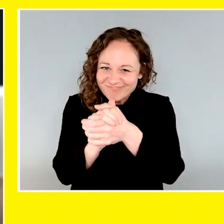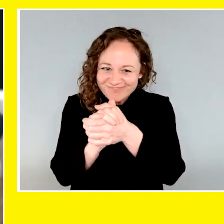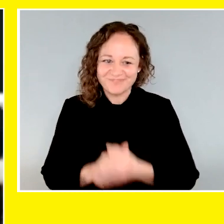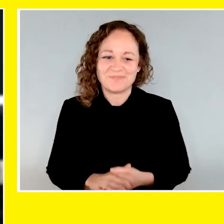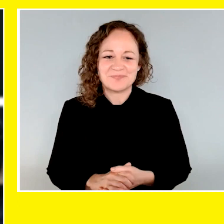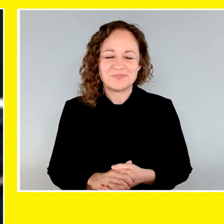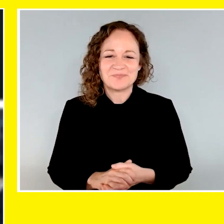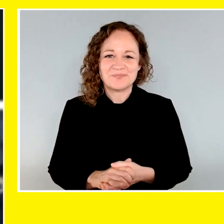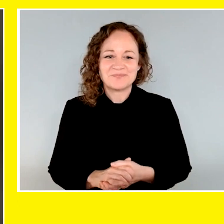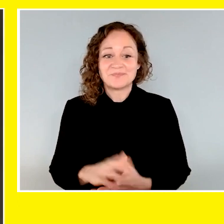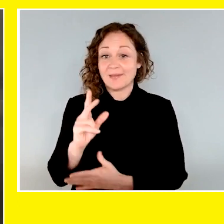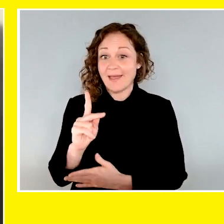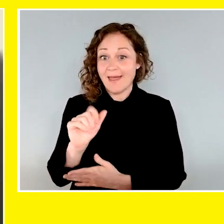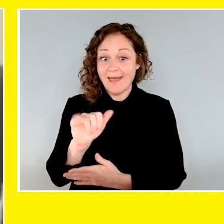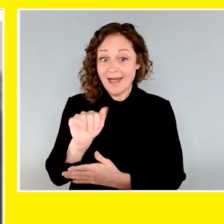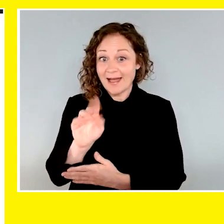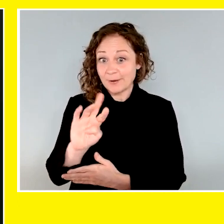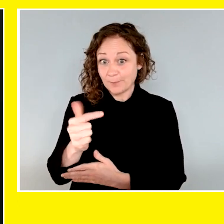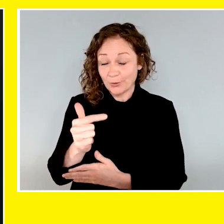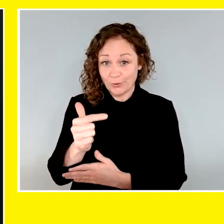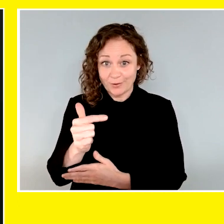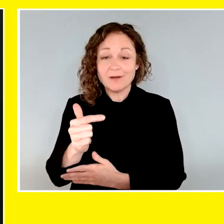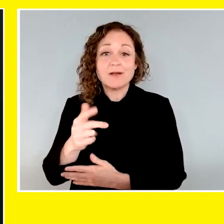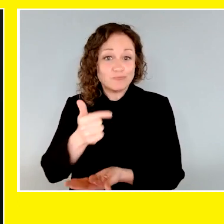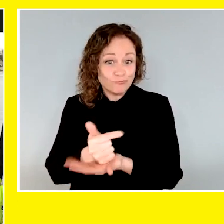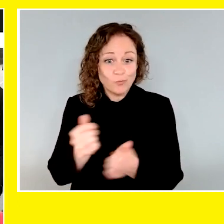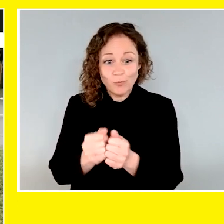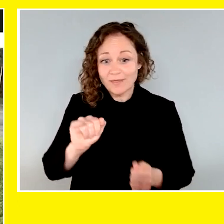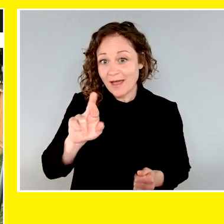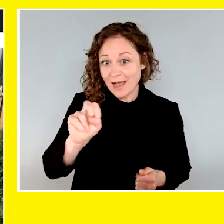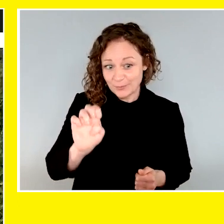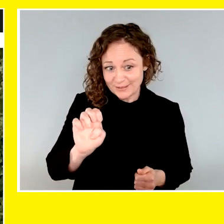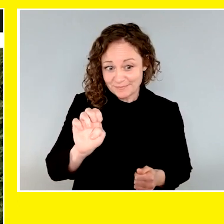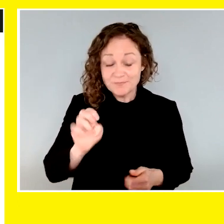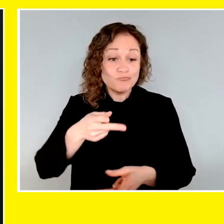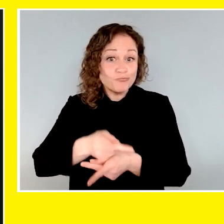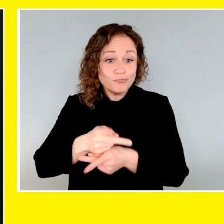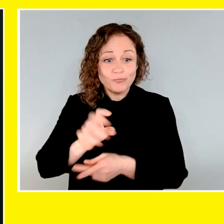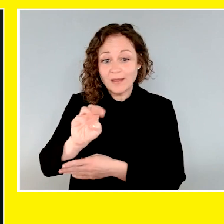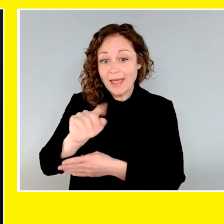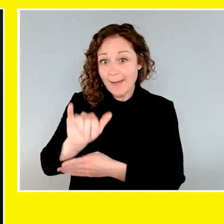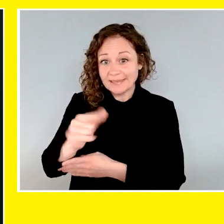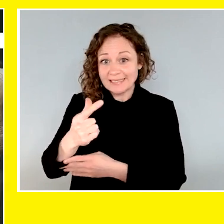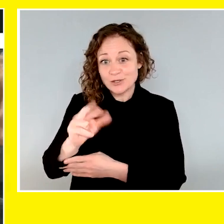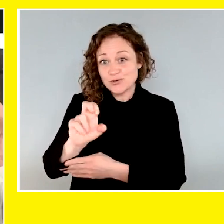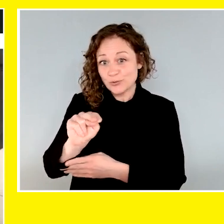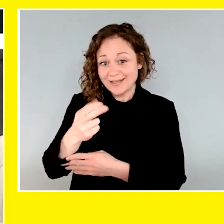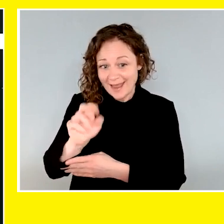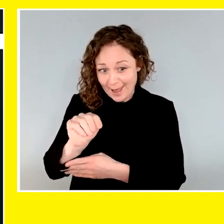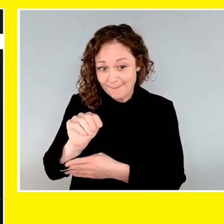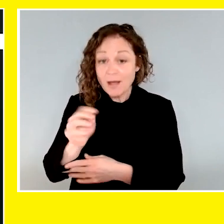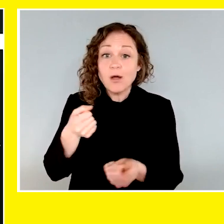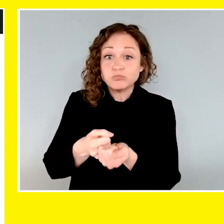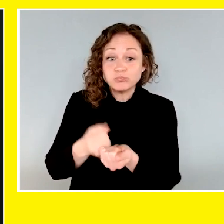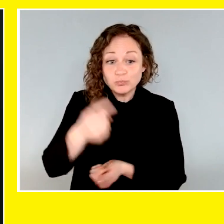and Wallace. Kaya Berg is graduating with Irene, who was raised by Emily Greenham in Ontario and generously sponsored